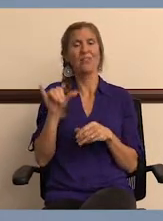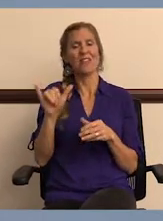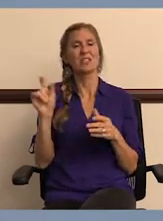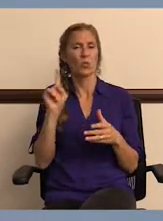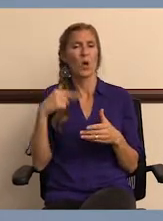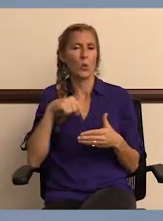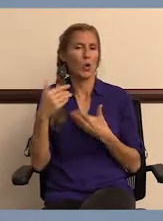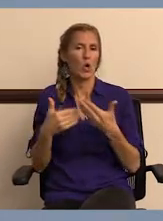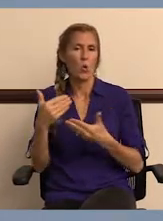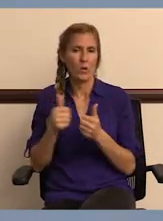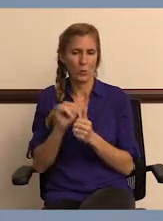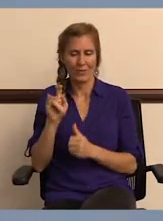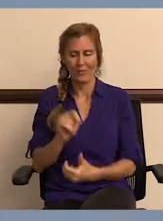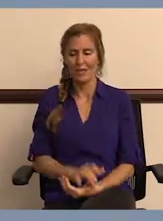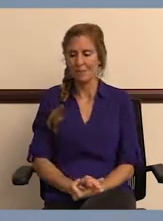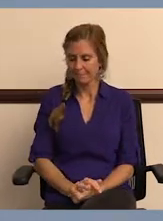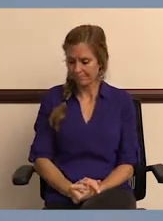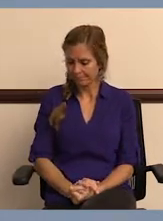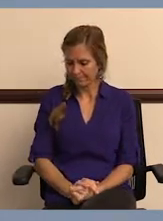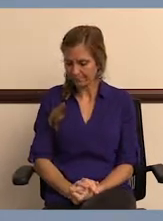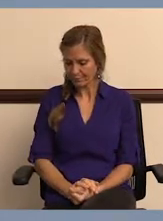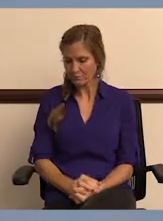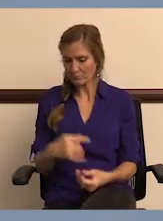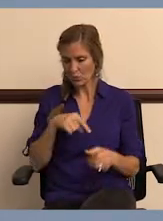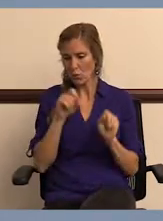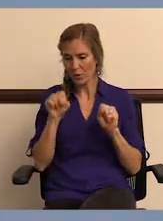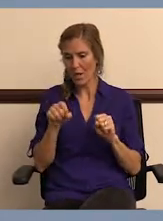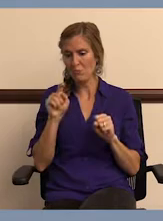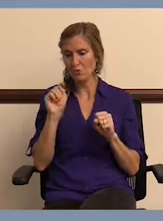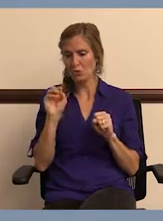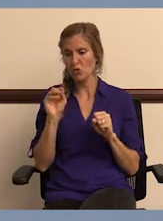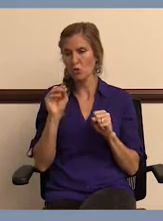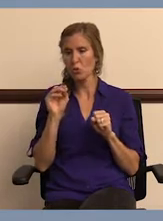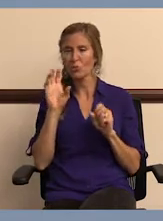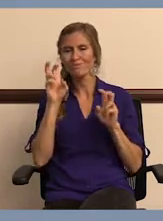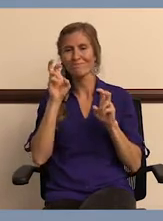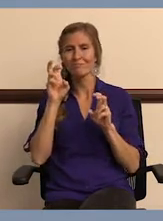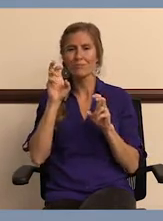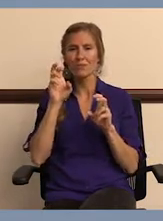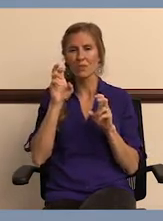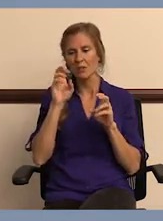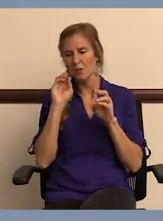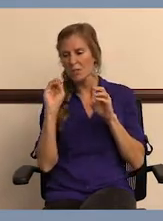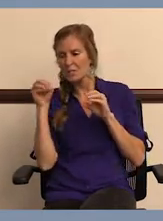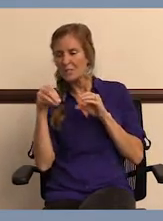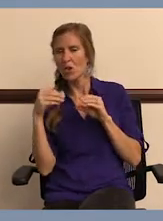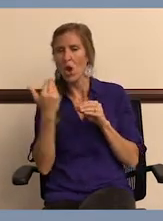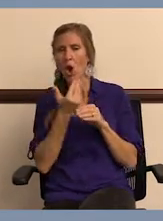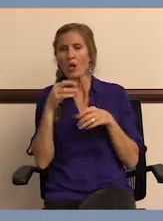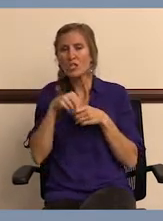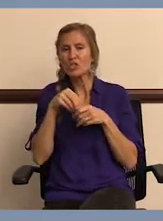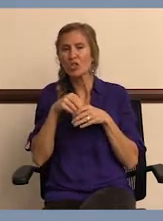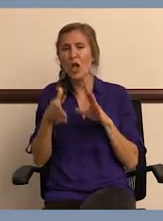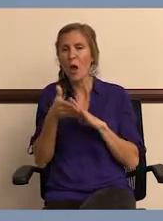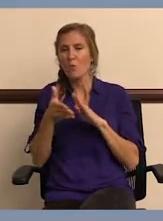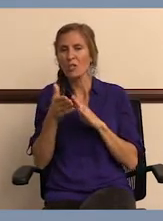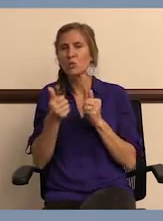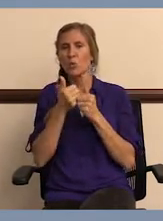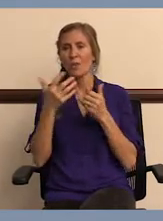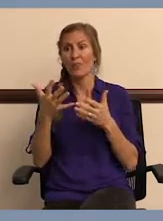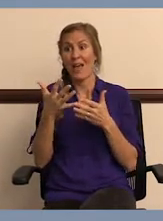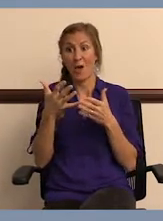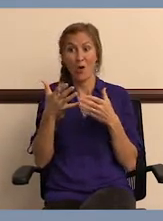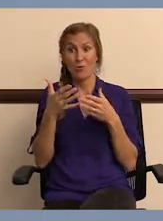So that's kind of where we're going with it, and, you know, we were able to kind of carve out a little bit of our internal operations,